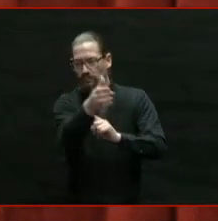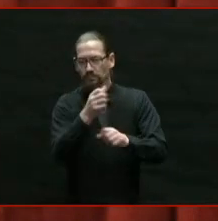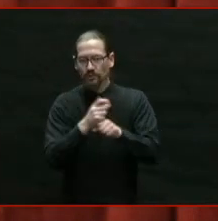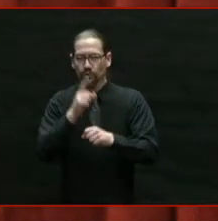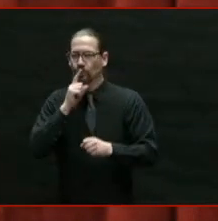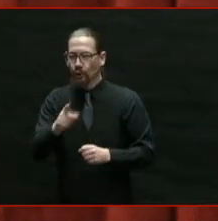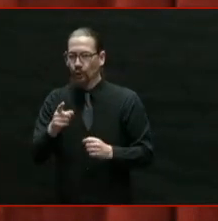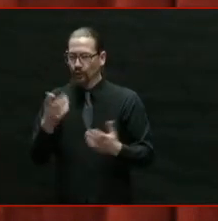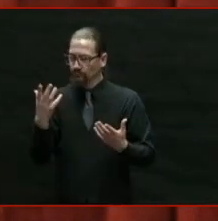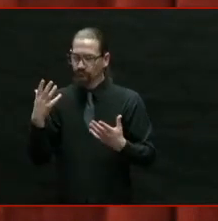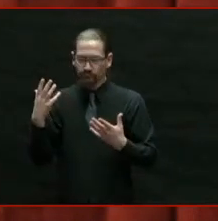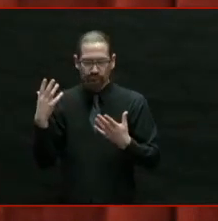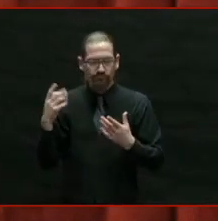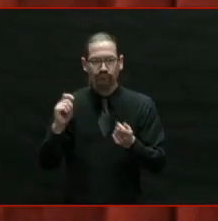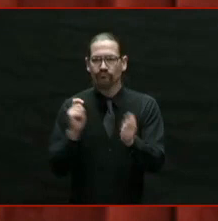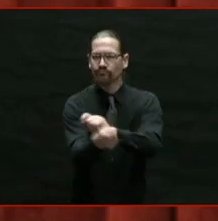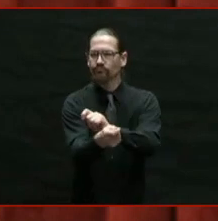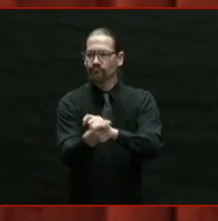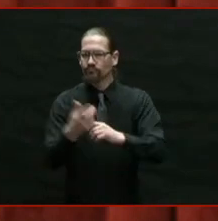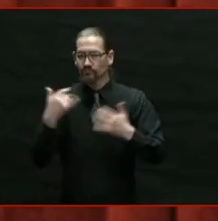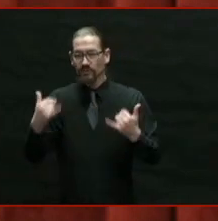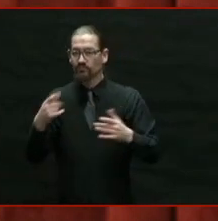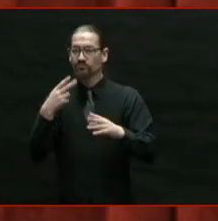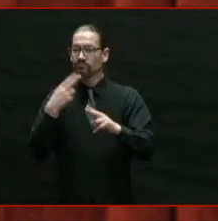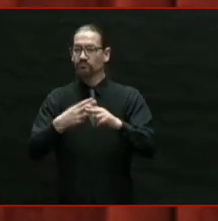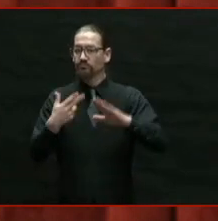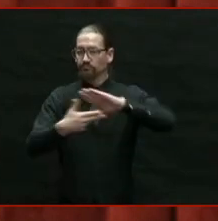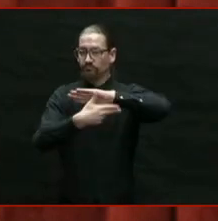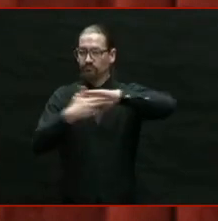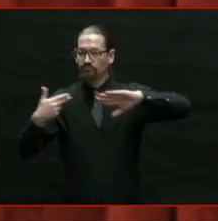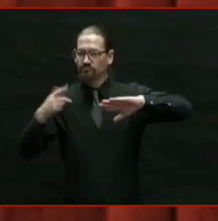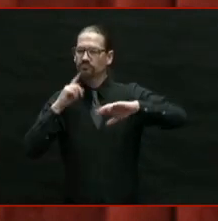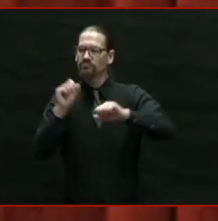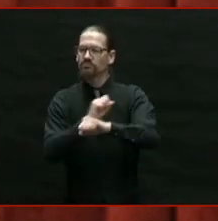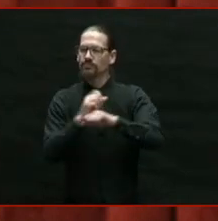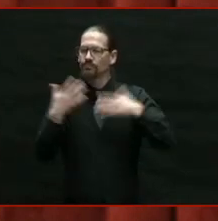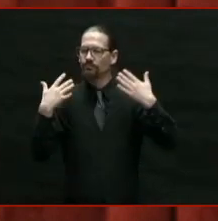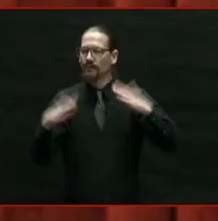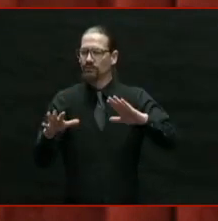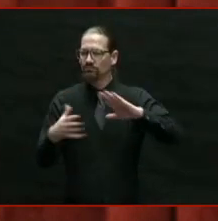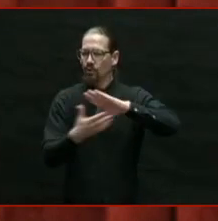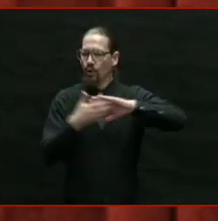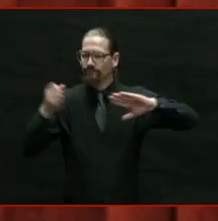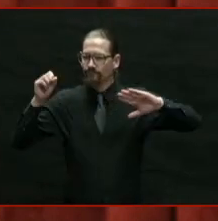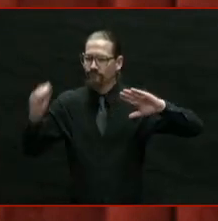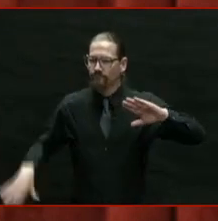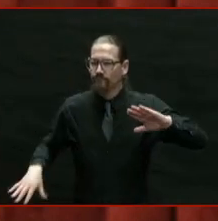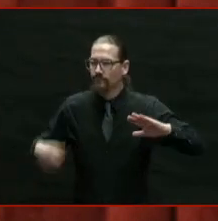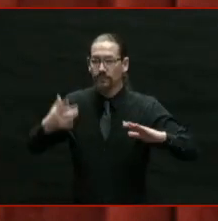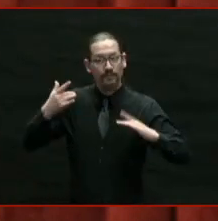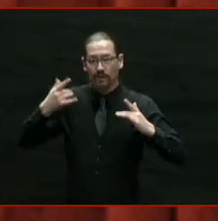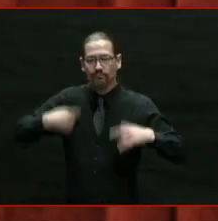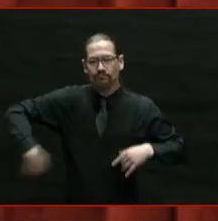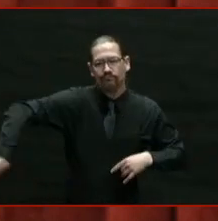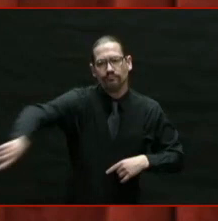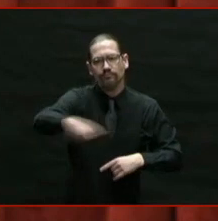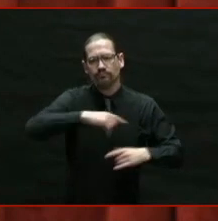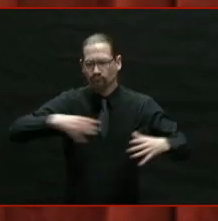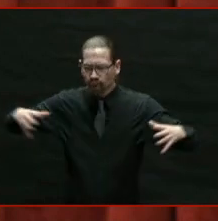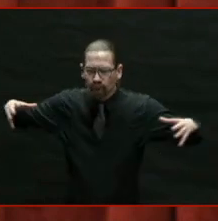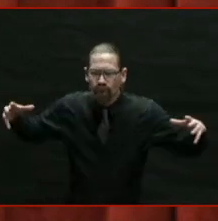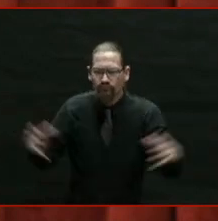And last year we did that. Last year the people of Rhode Island came together and made history